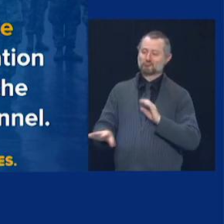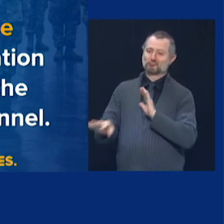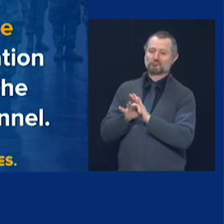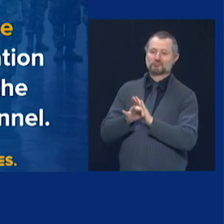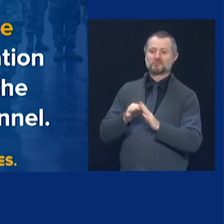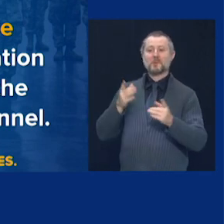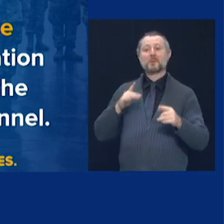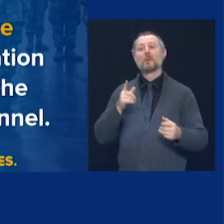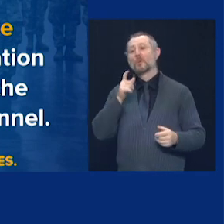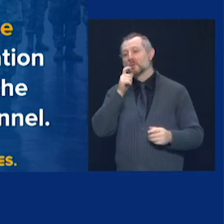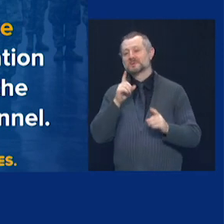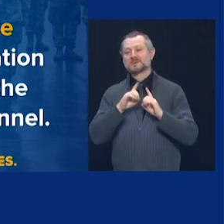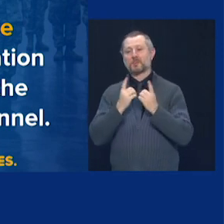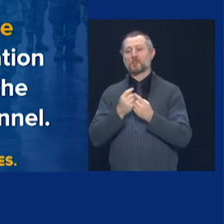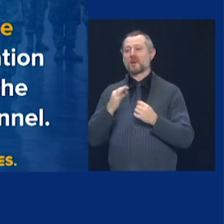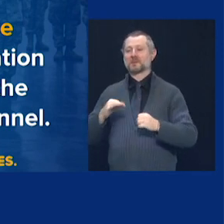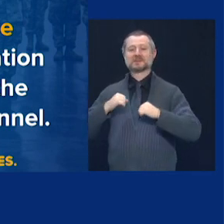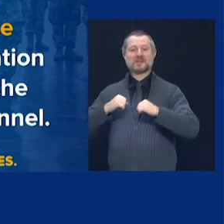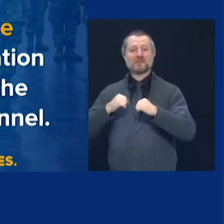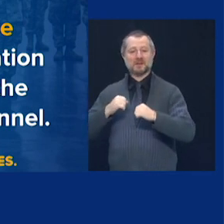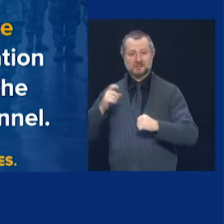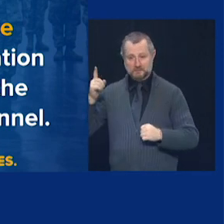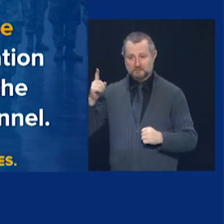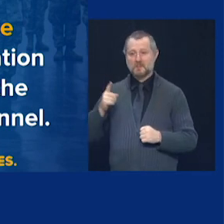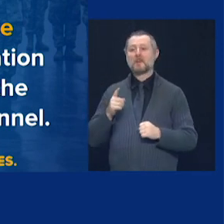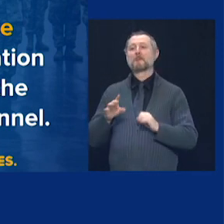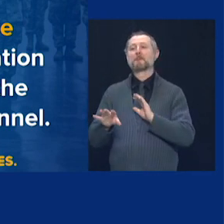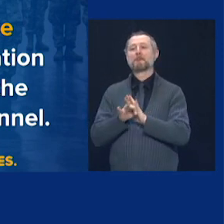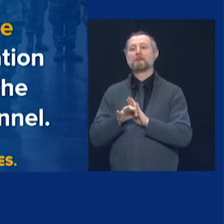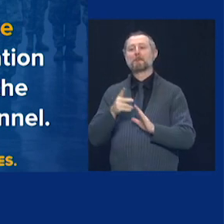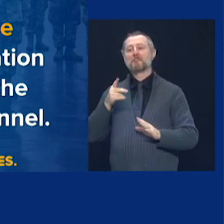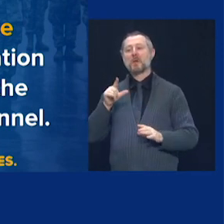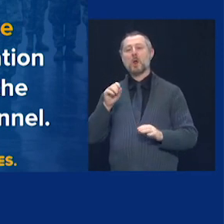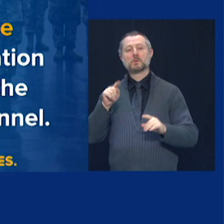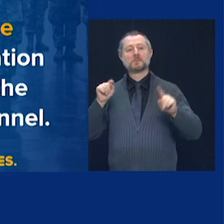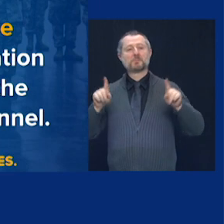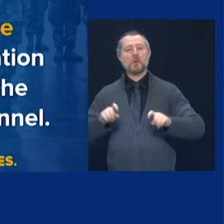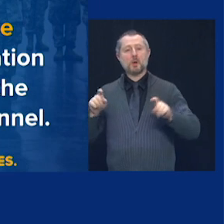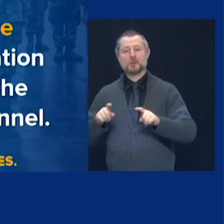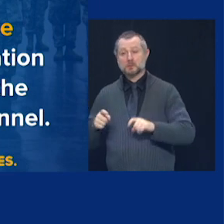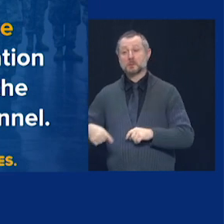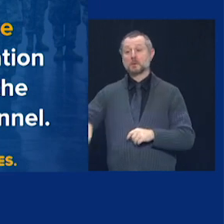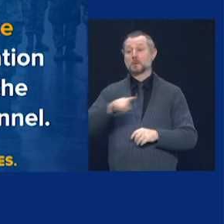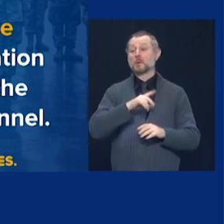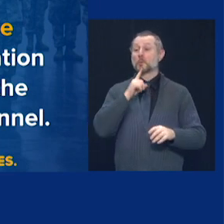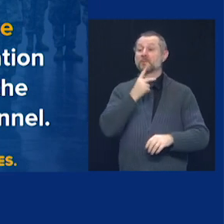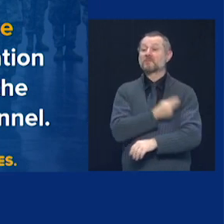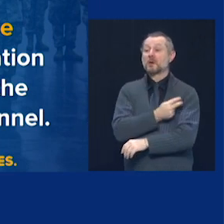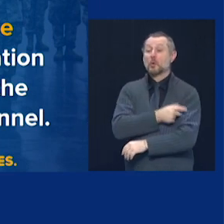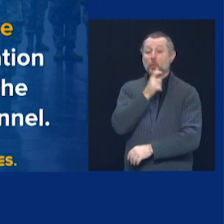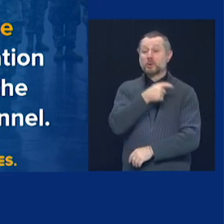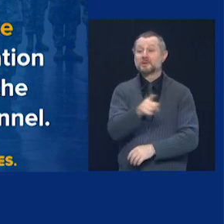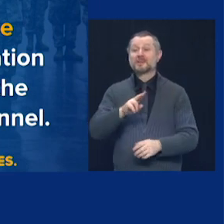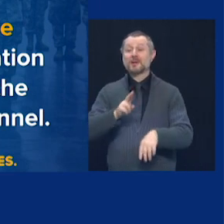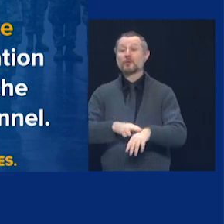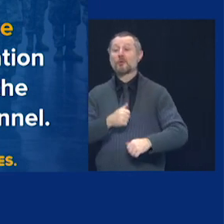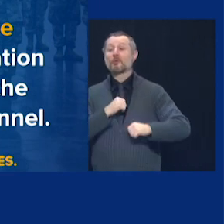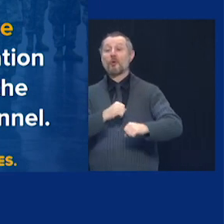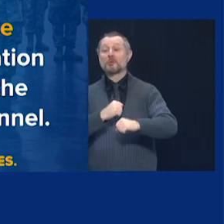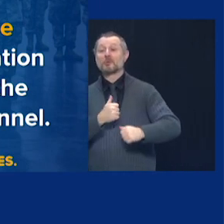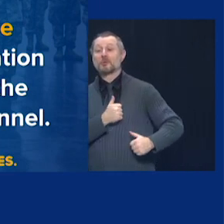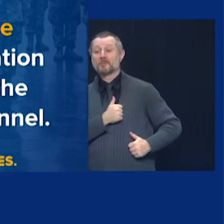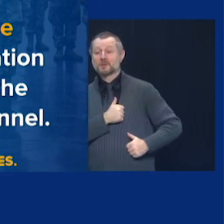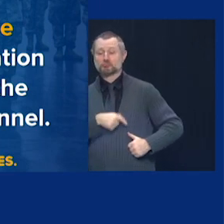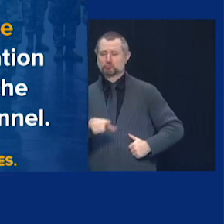will vaccinate people from the National Guard who have been working on our COVID-19